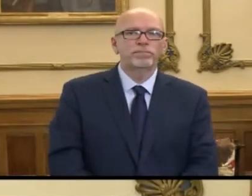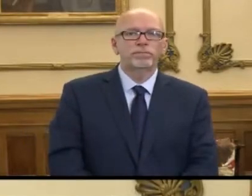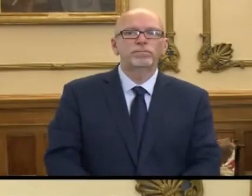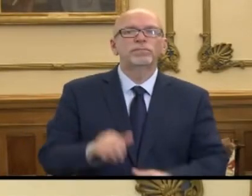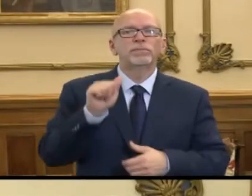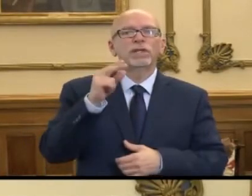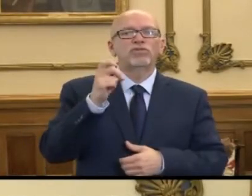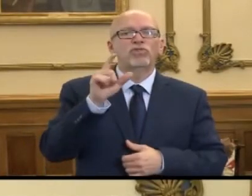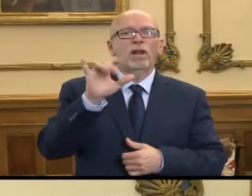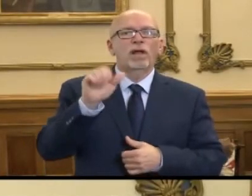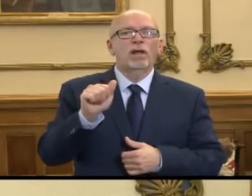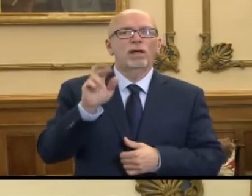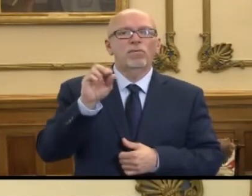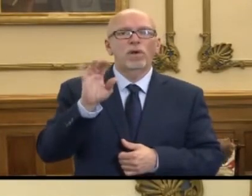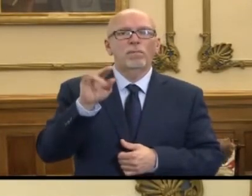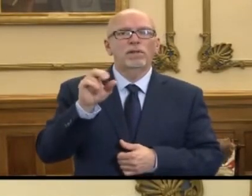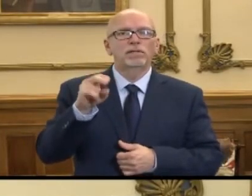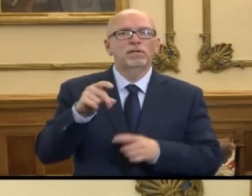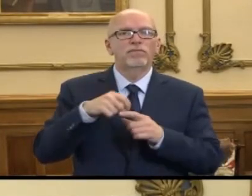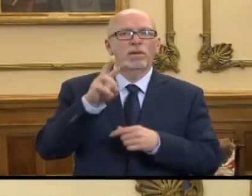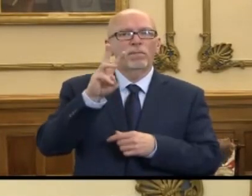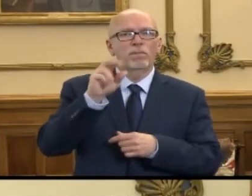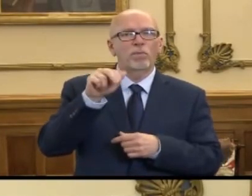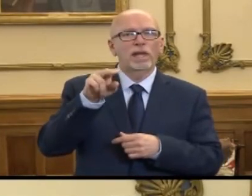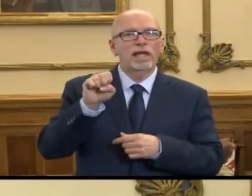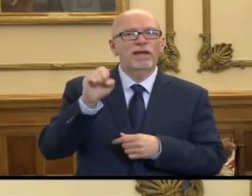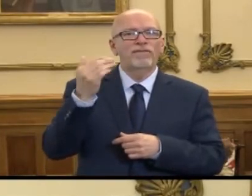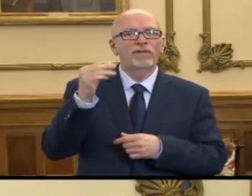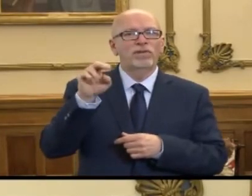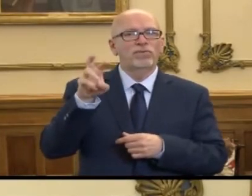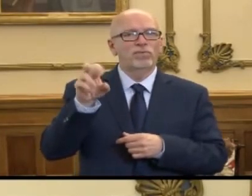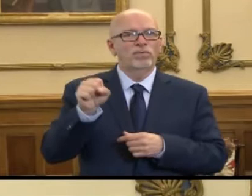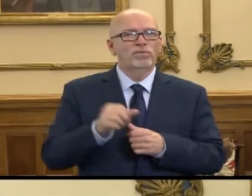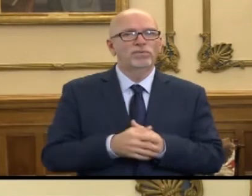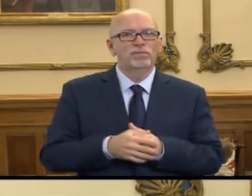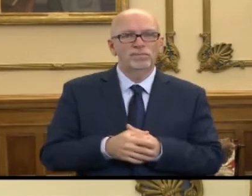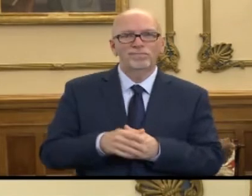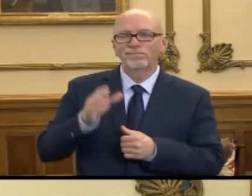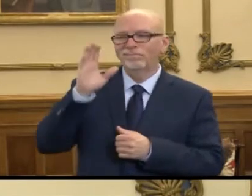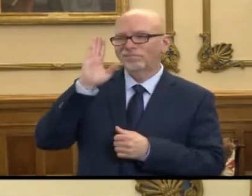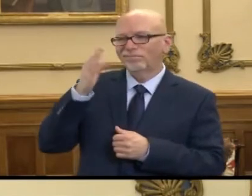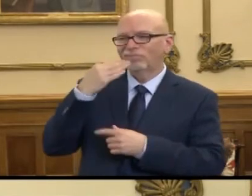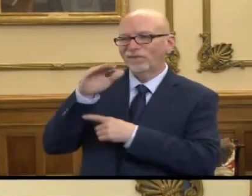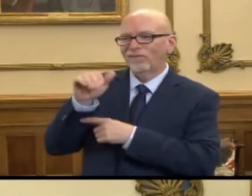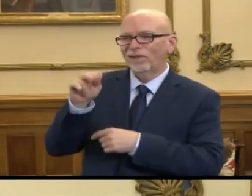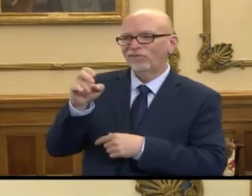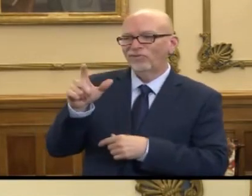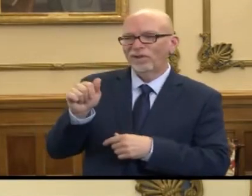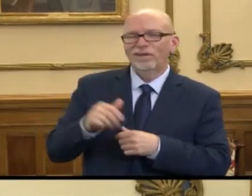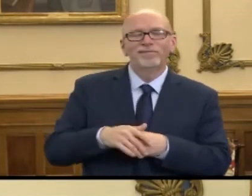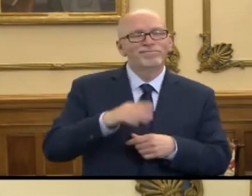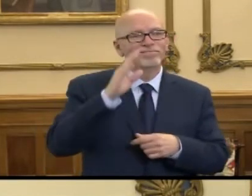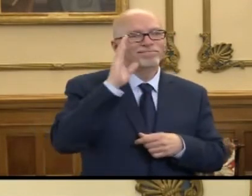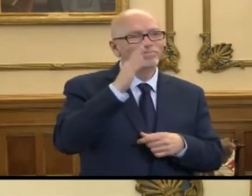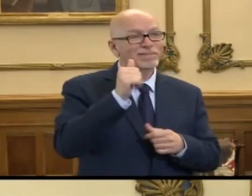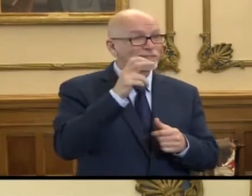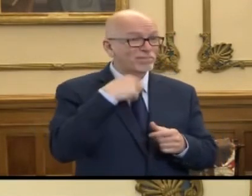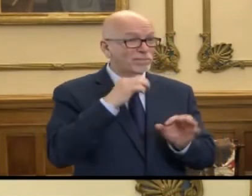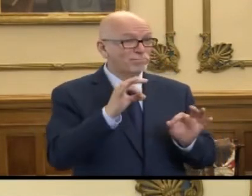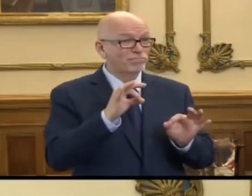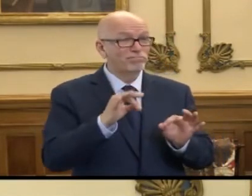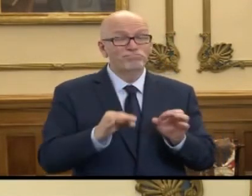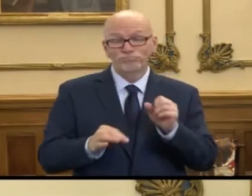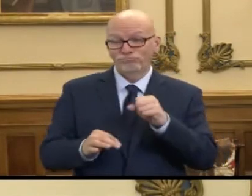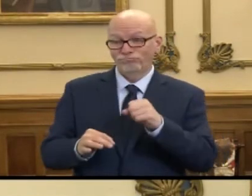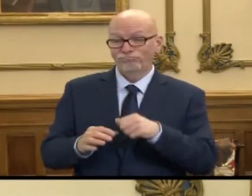Angelica Robinson, Wayne, 15 News. Hello. Good afternoon, Angelica. Hi there. Can you guys hear me?